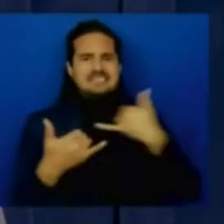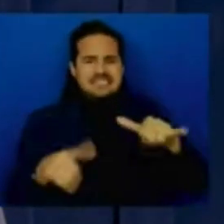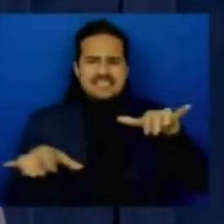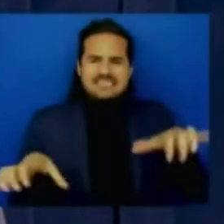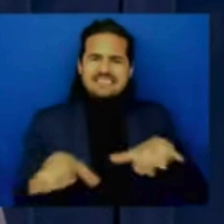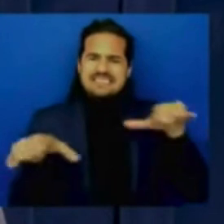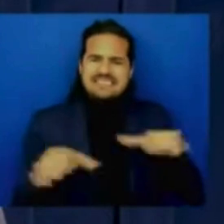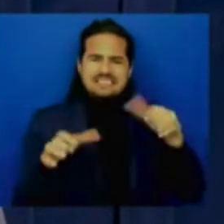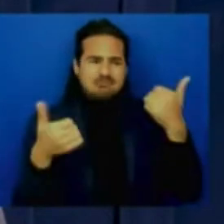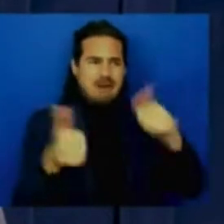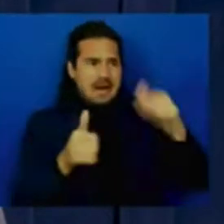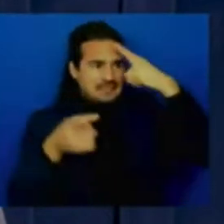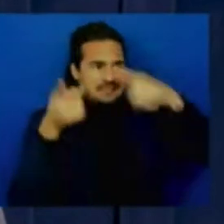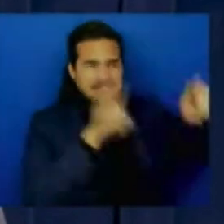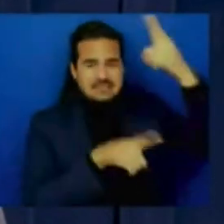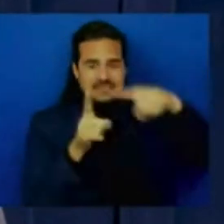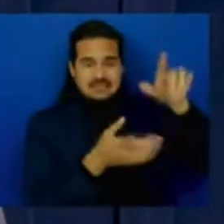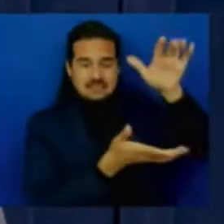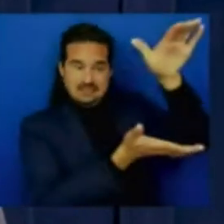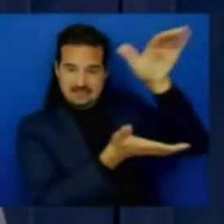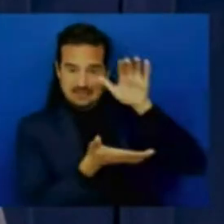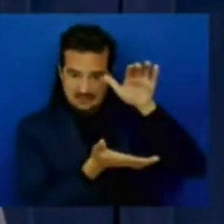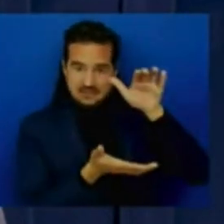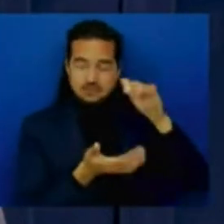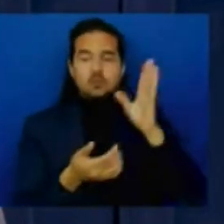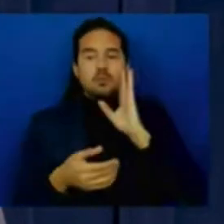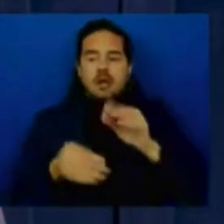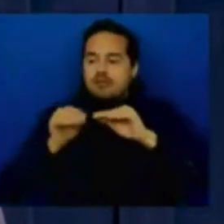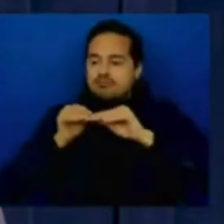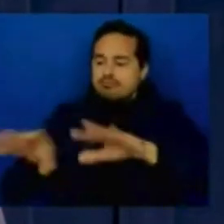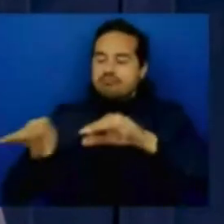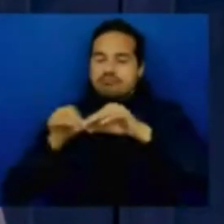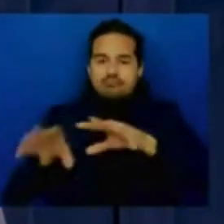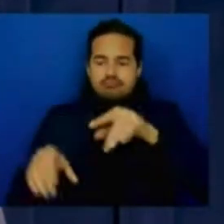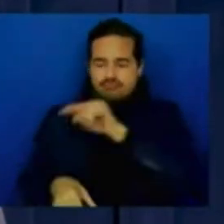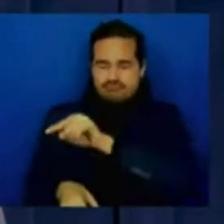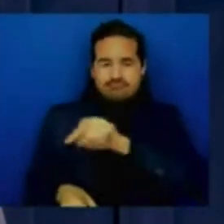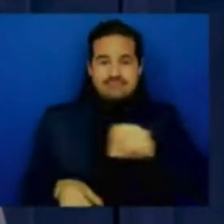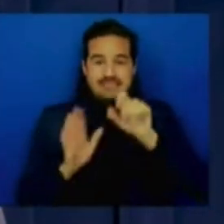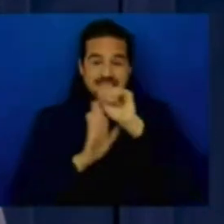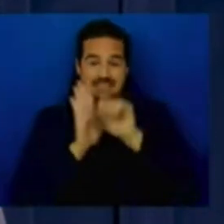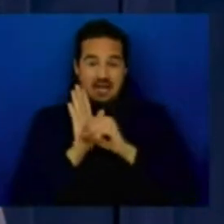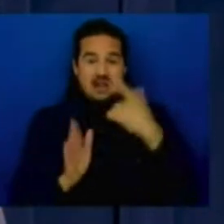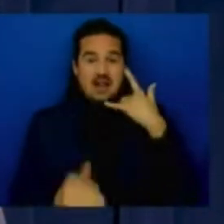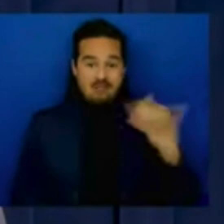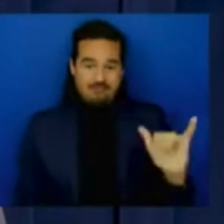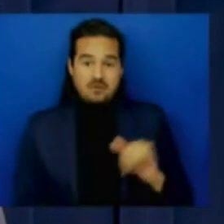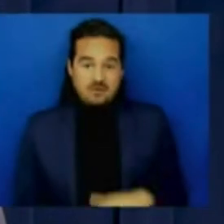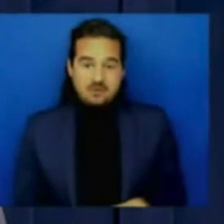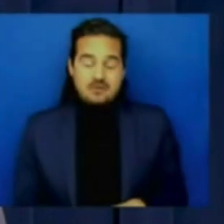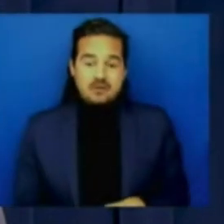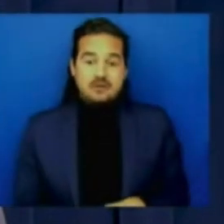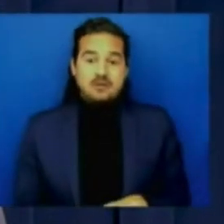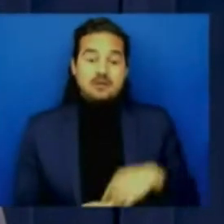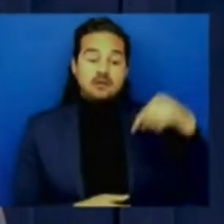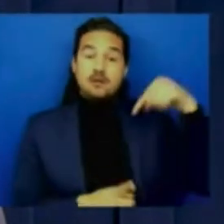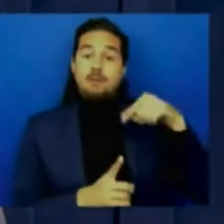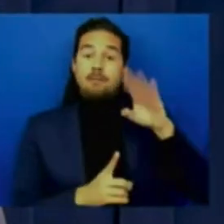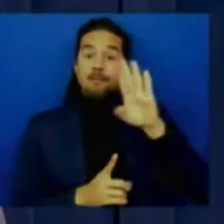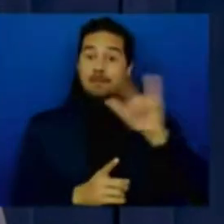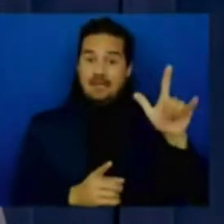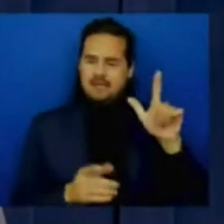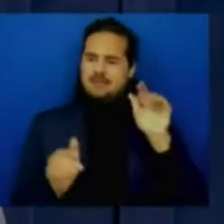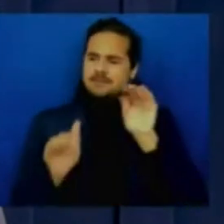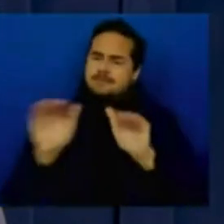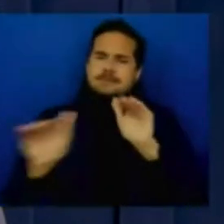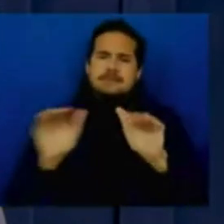does this bill encourages everybody to participate including landlords that 80 20 split landlord size take